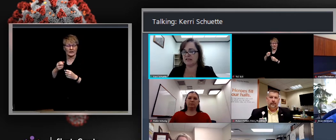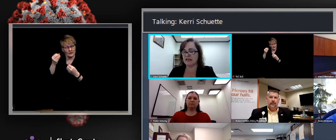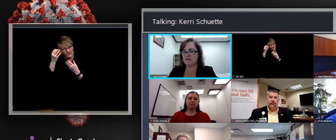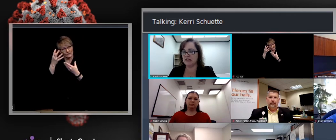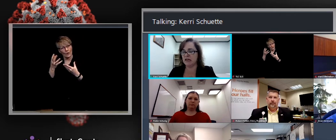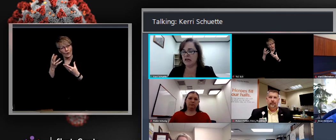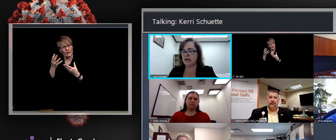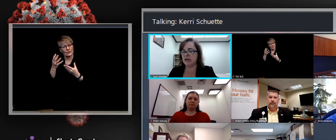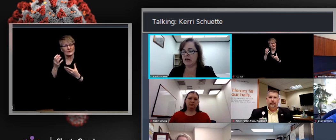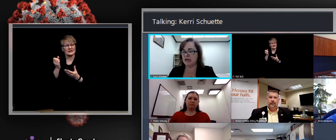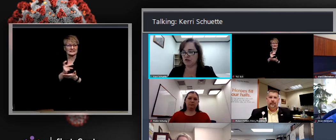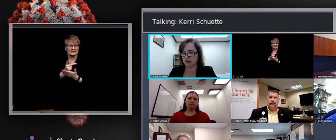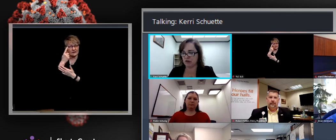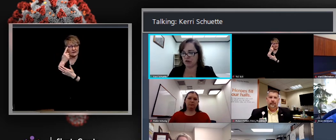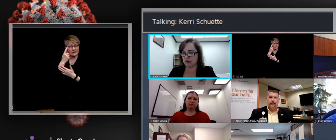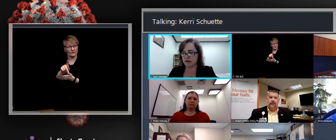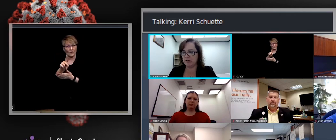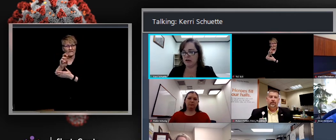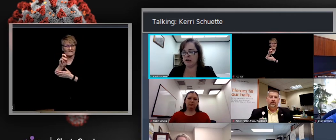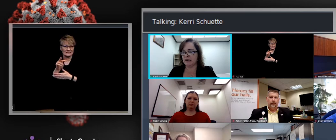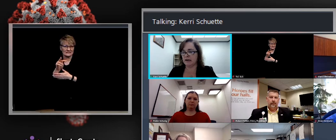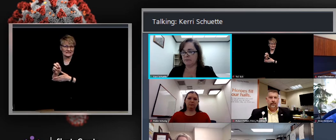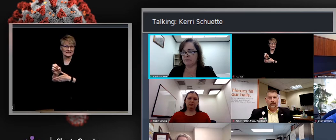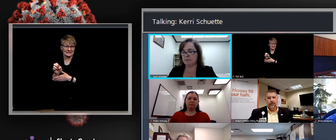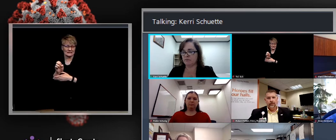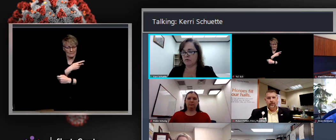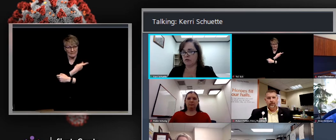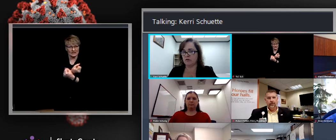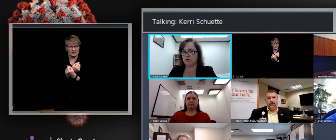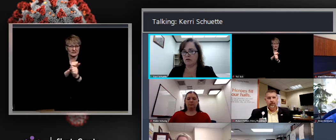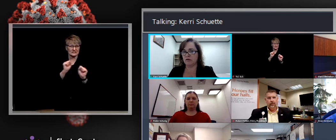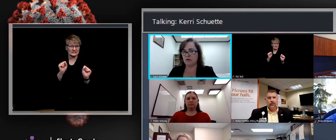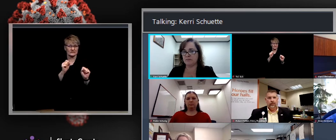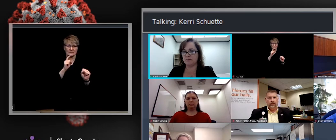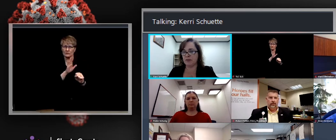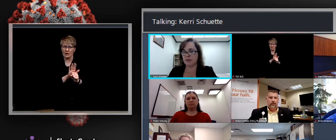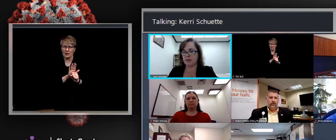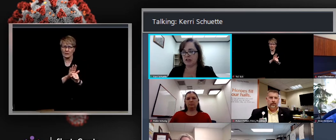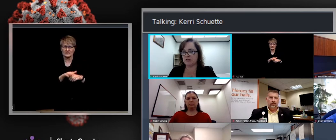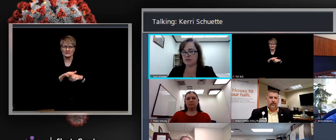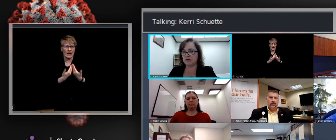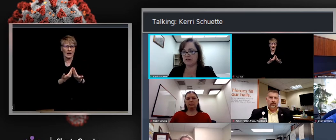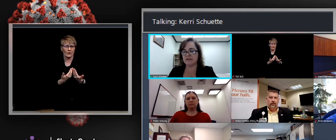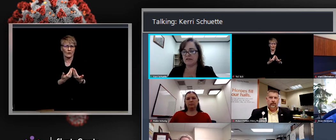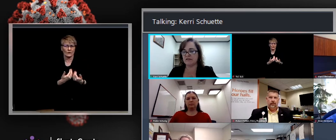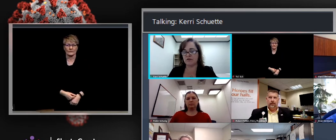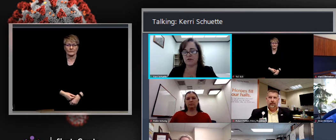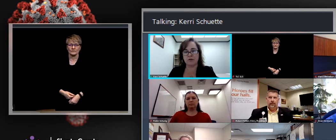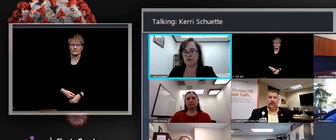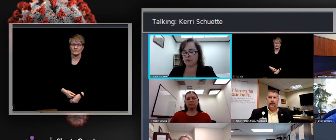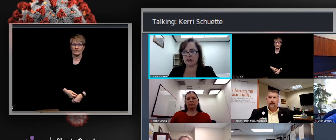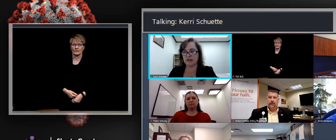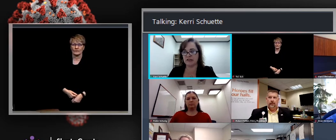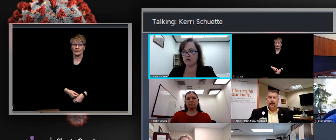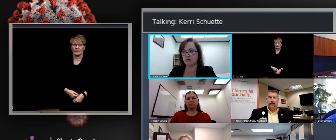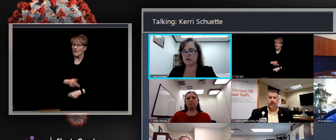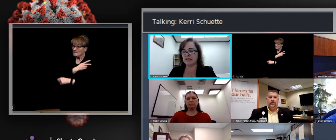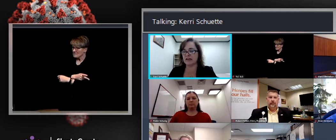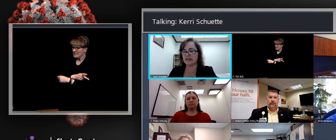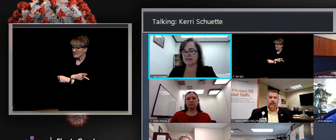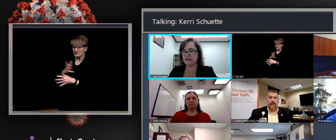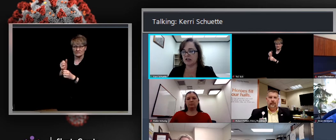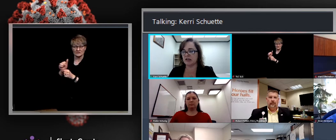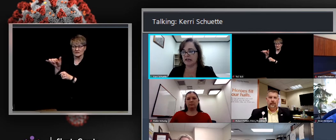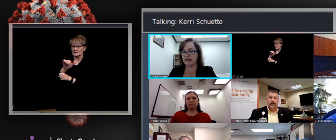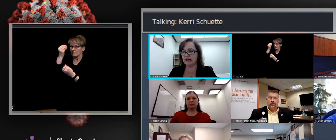and how is patient safety insured? Um, the, these patients receive the same information as